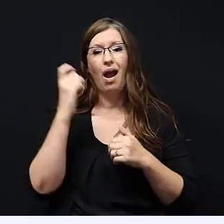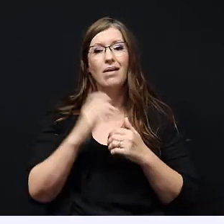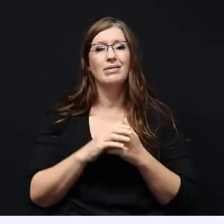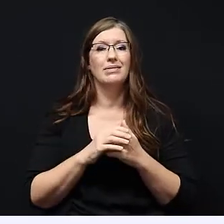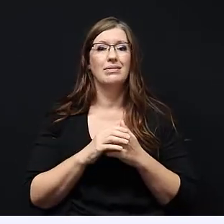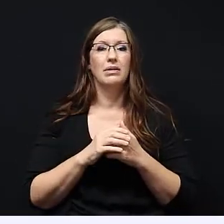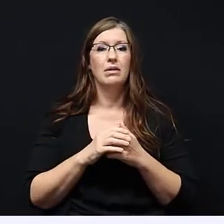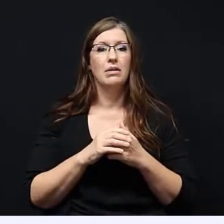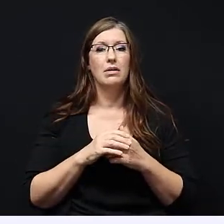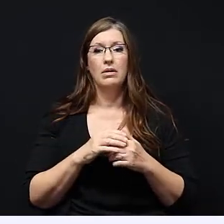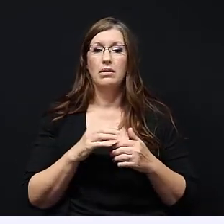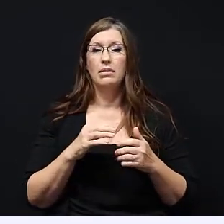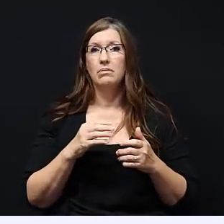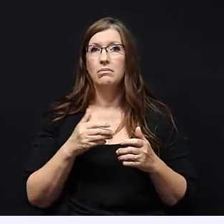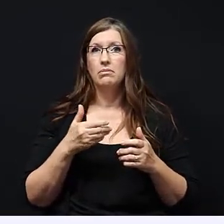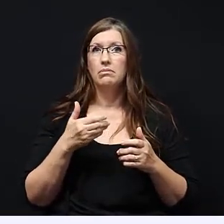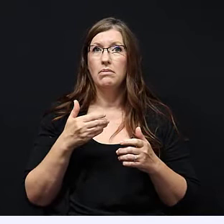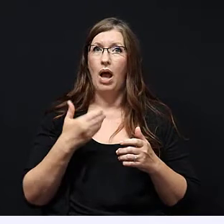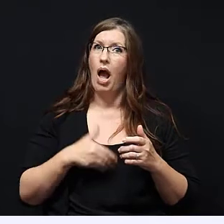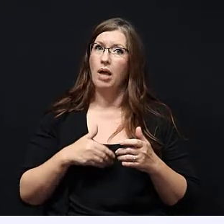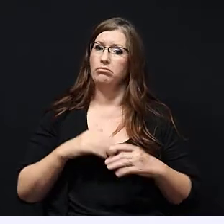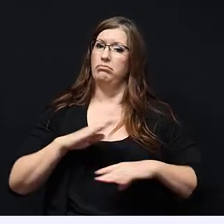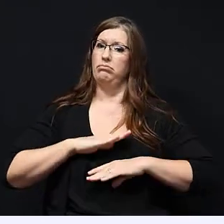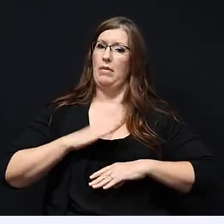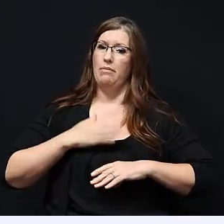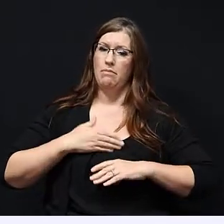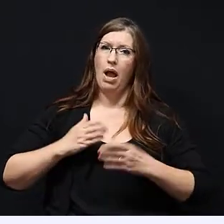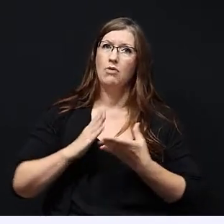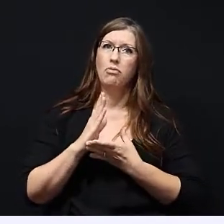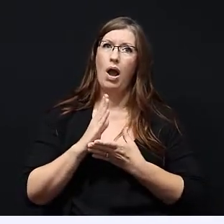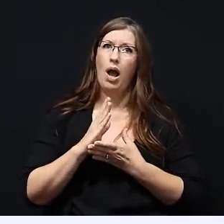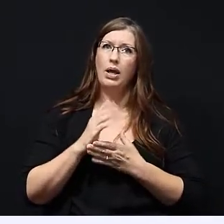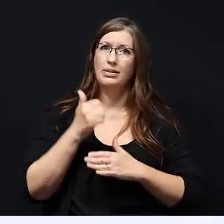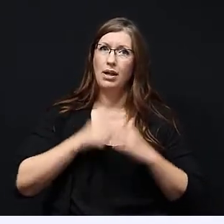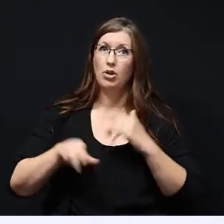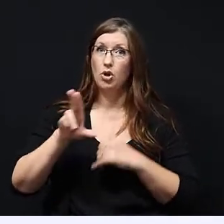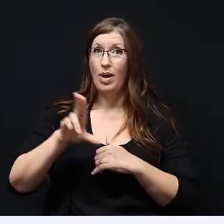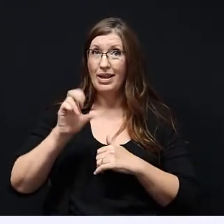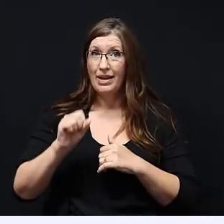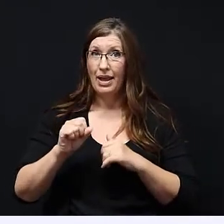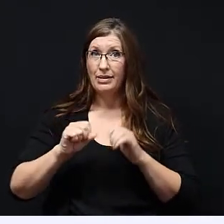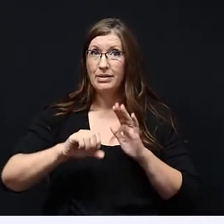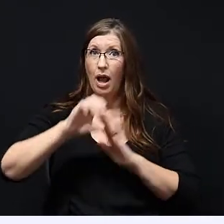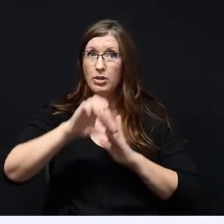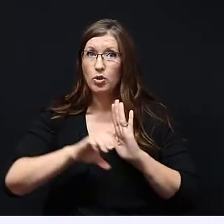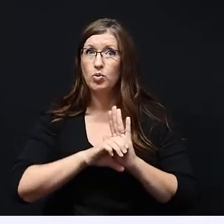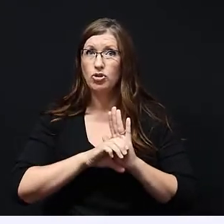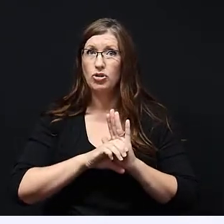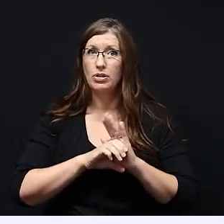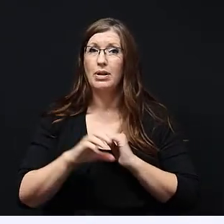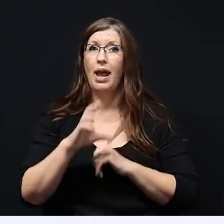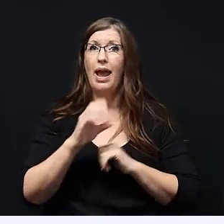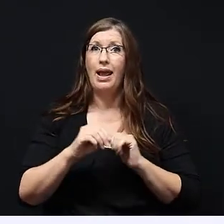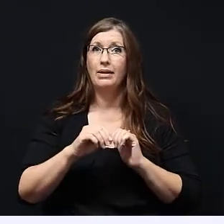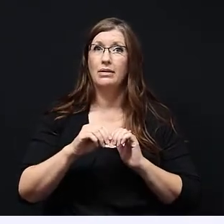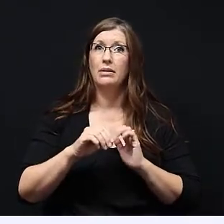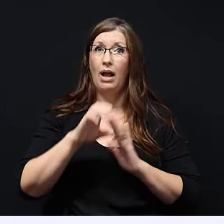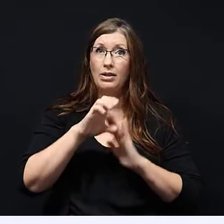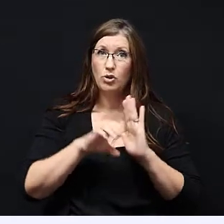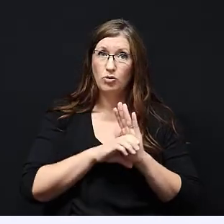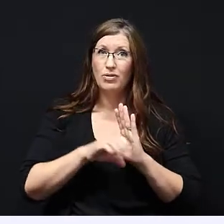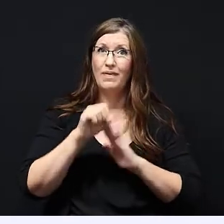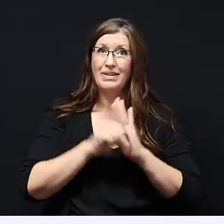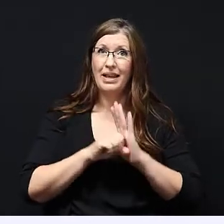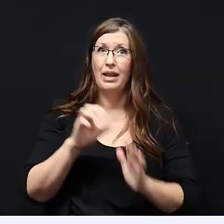I'm fulfilling my rights that I have under both the United States Constitution and the